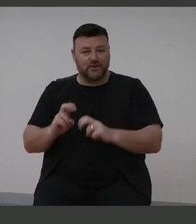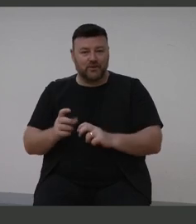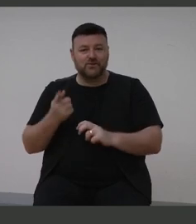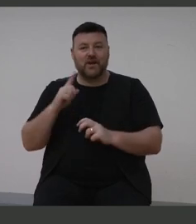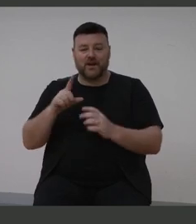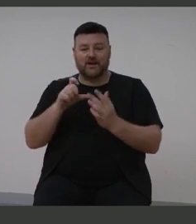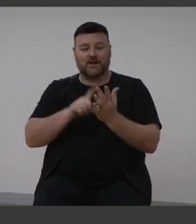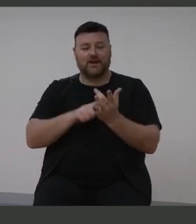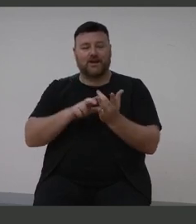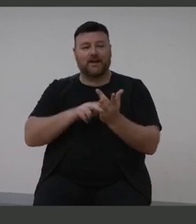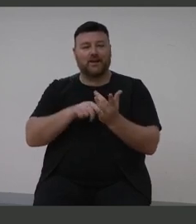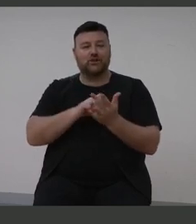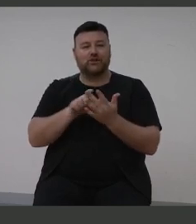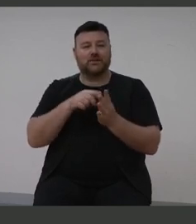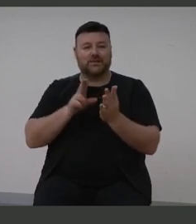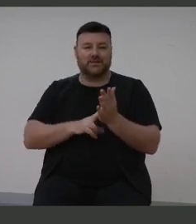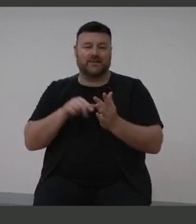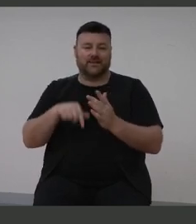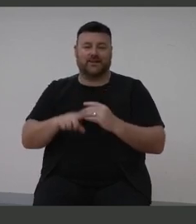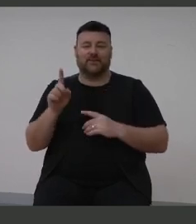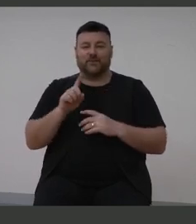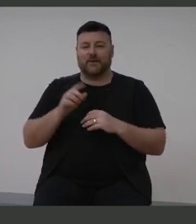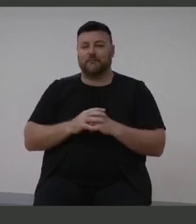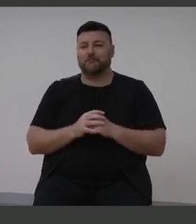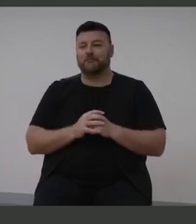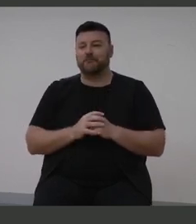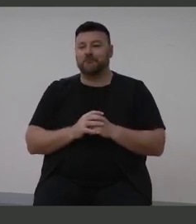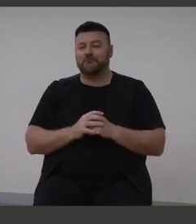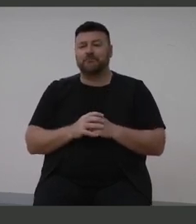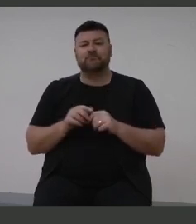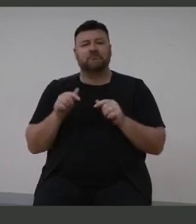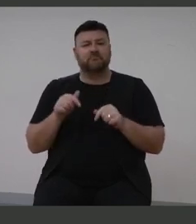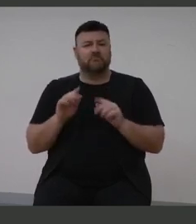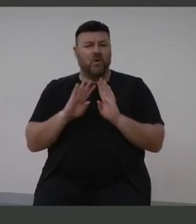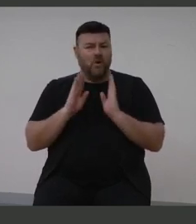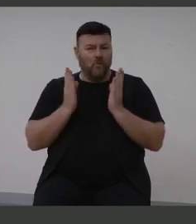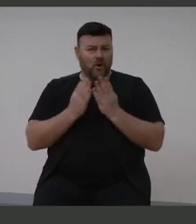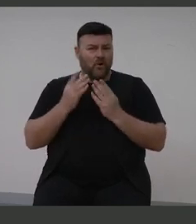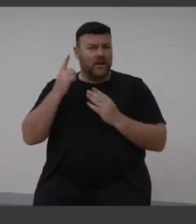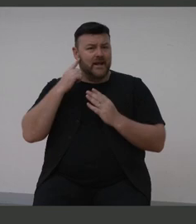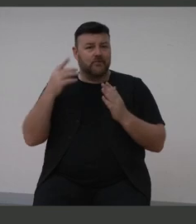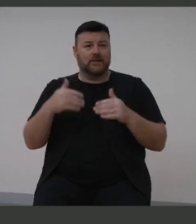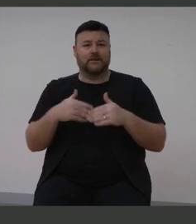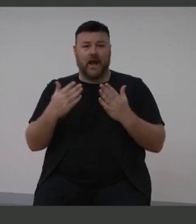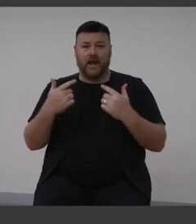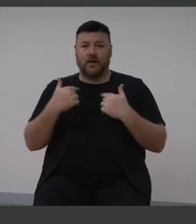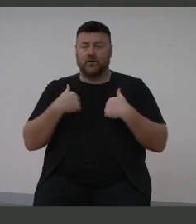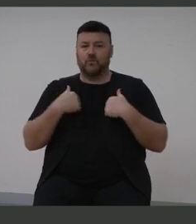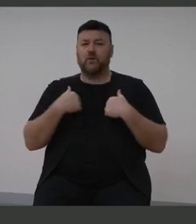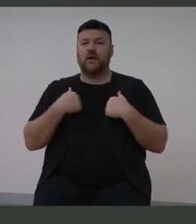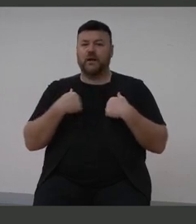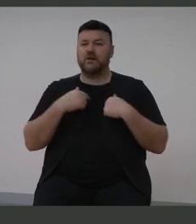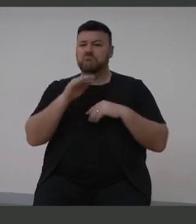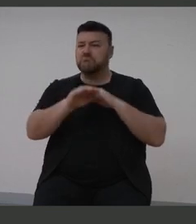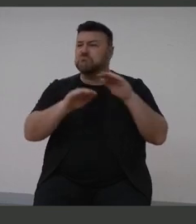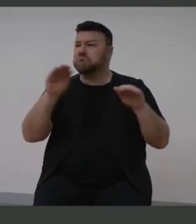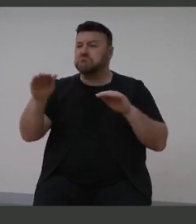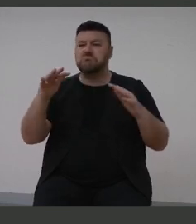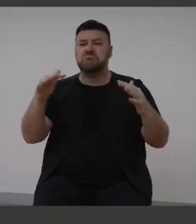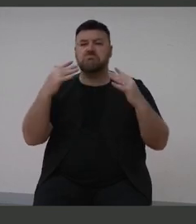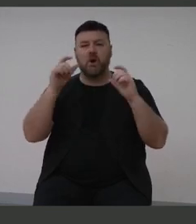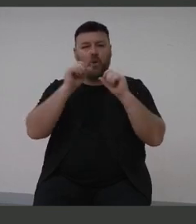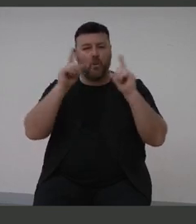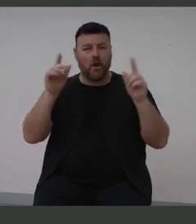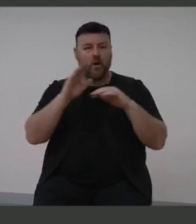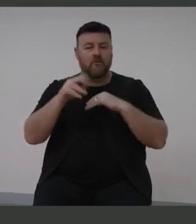and clinicians here today. On World Hearing Day, we raise awareness on how to prevent deafness and hearing loss and